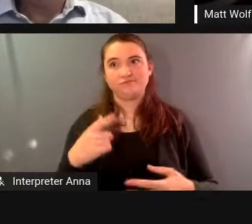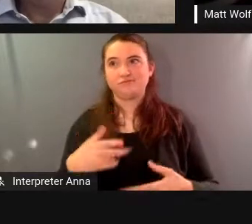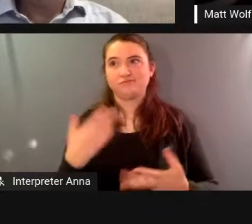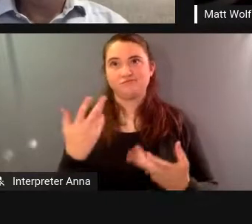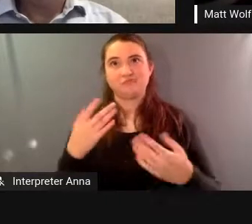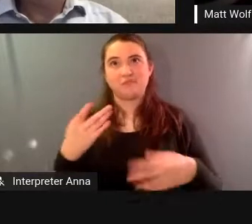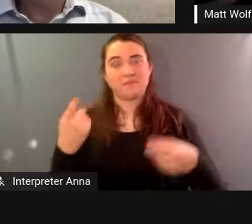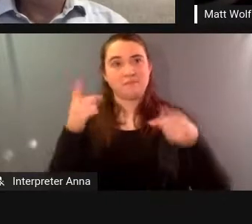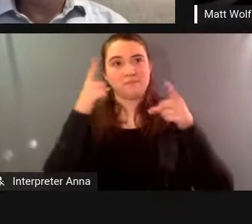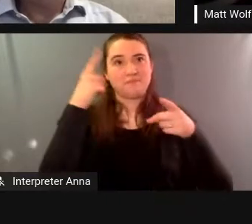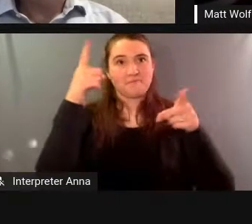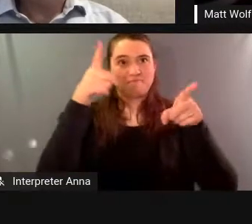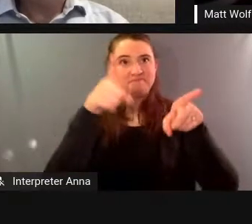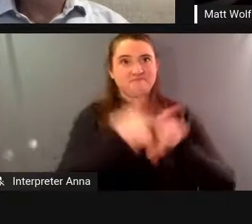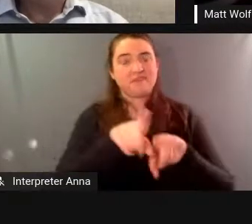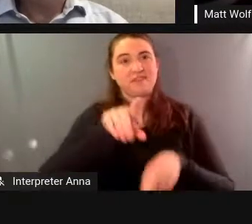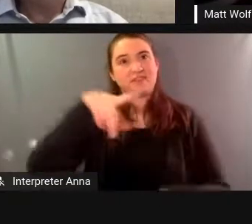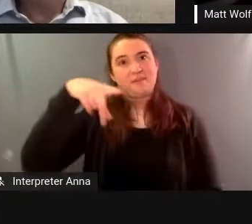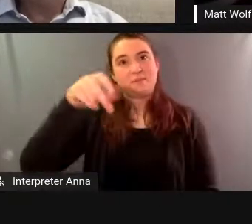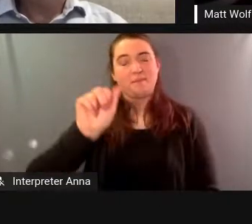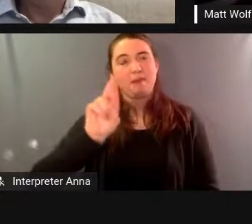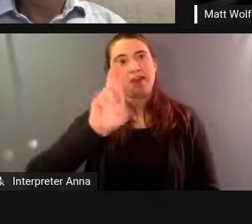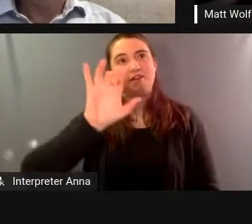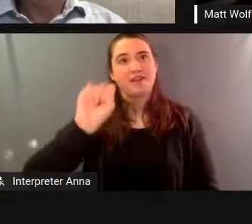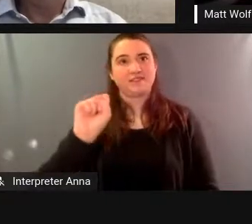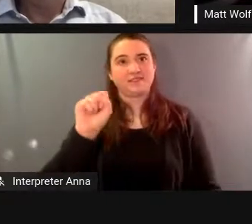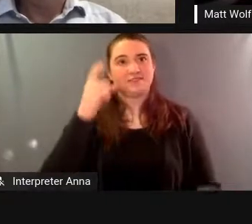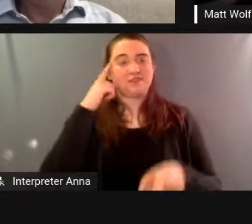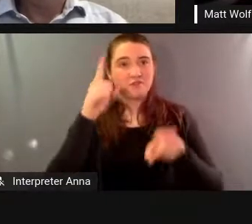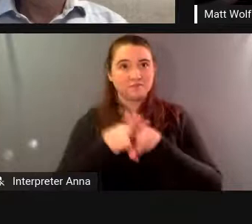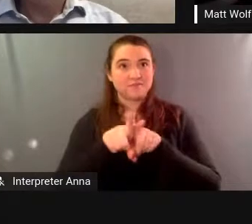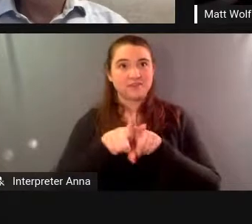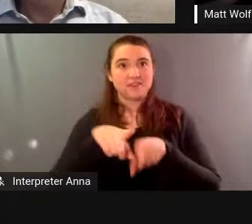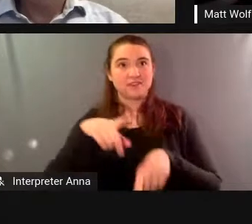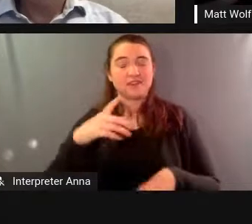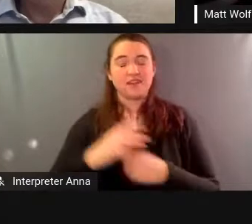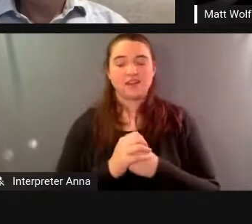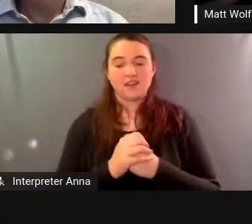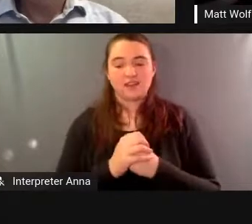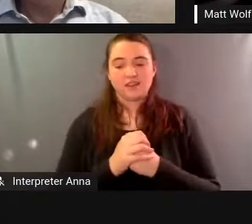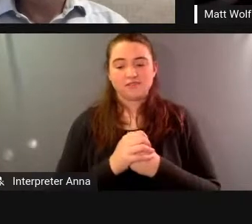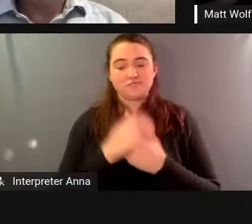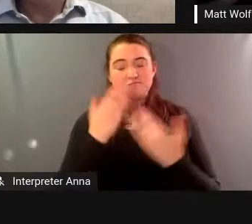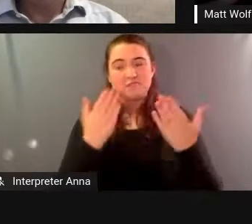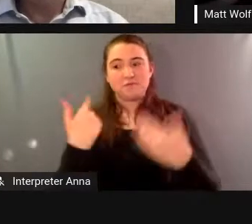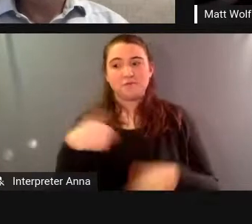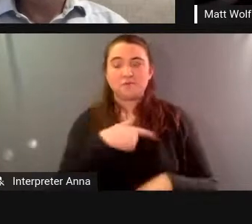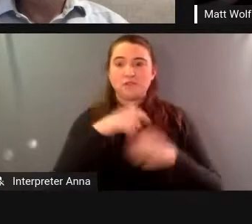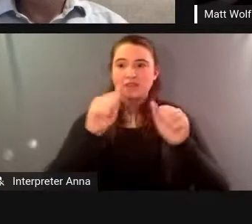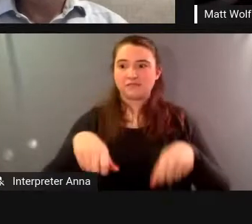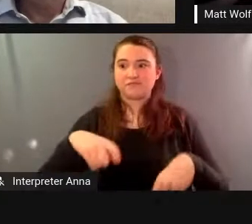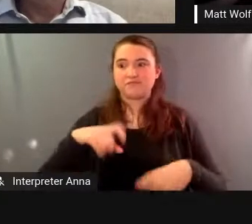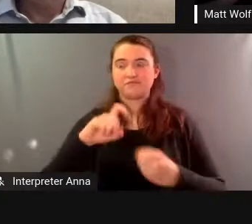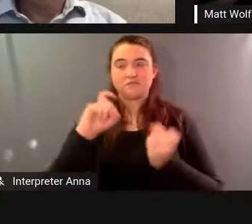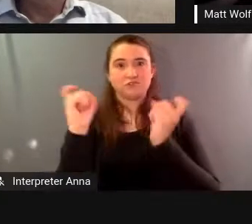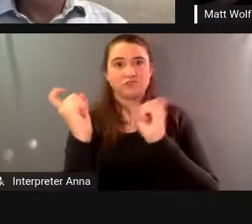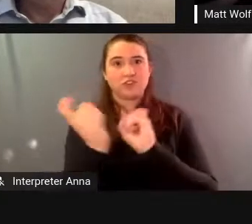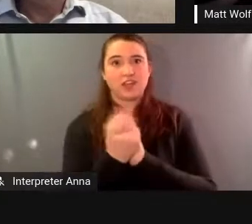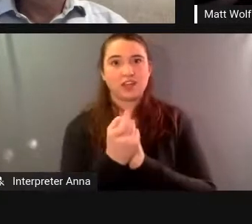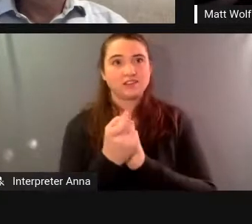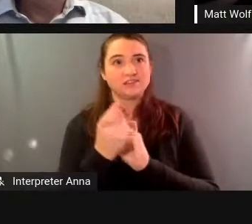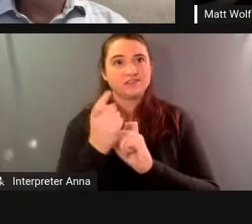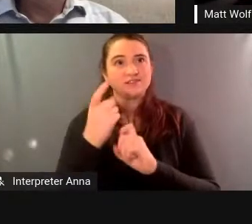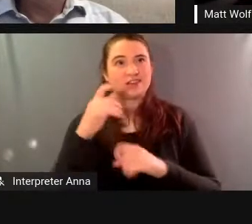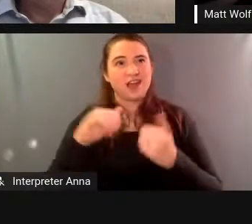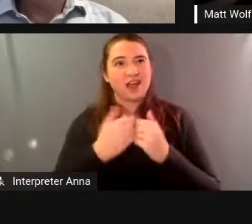worldwide for the first time because of this shock that maybe we can rethink how we live with the earth what we what kind of an earth